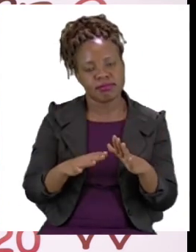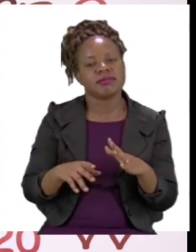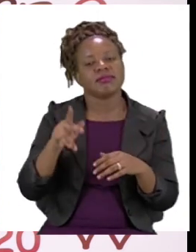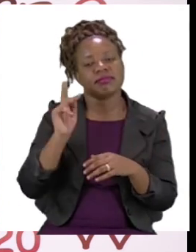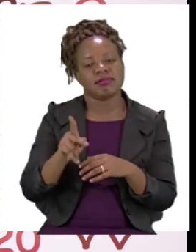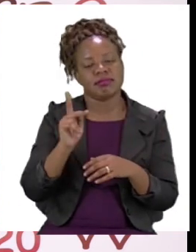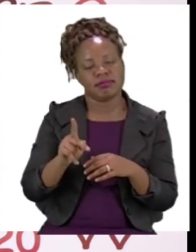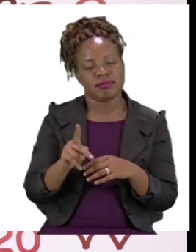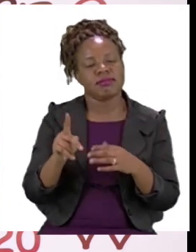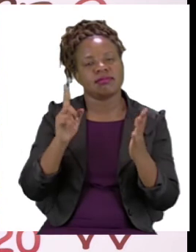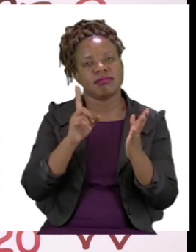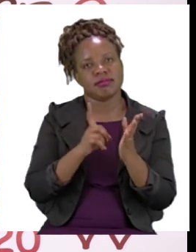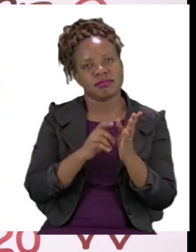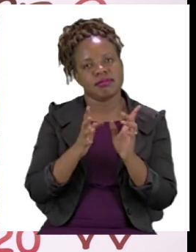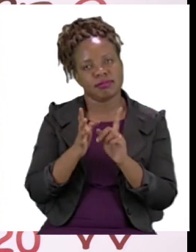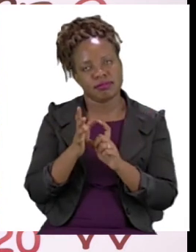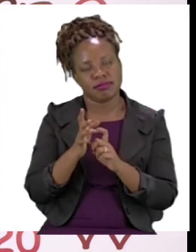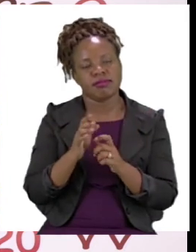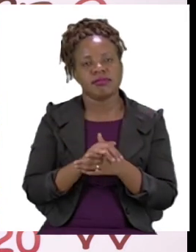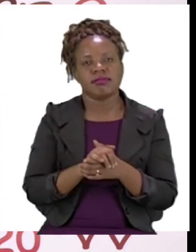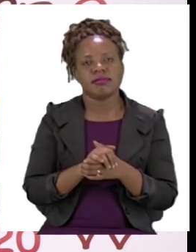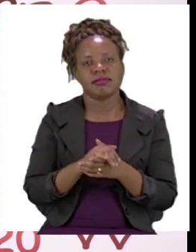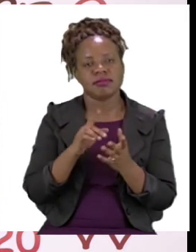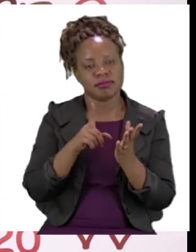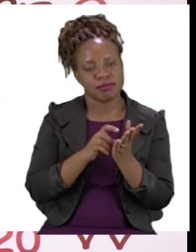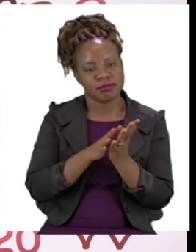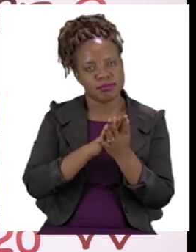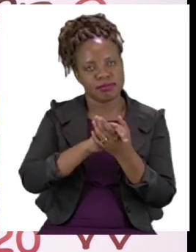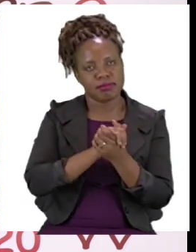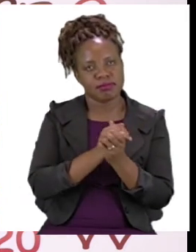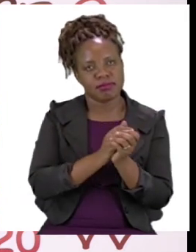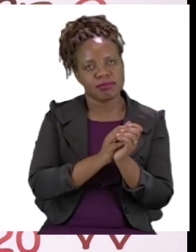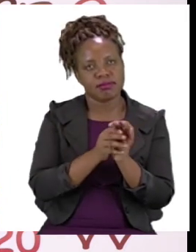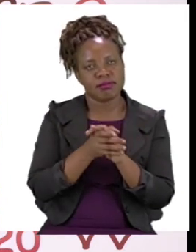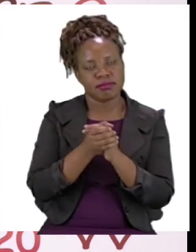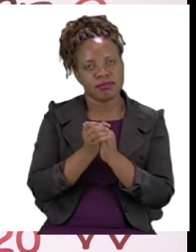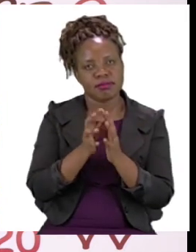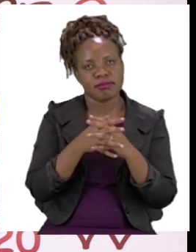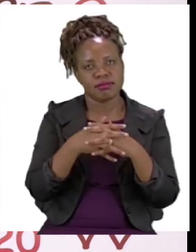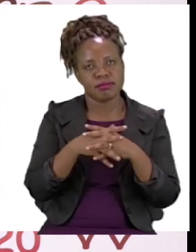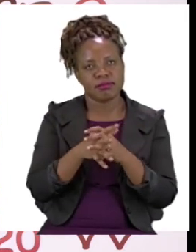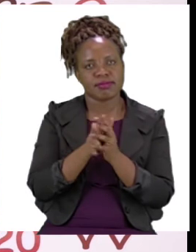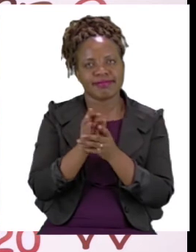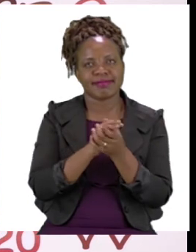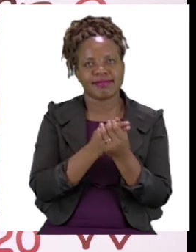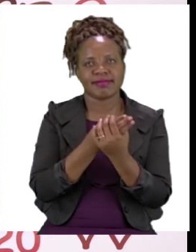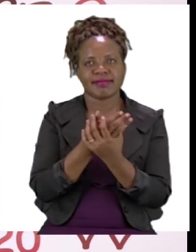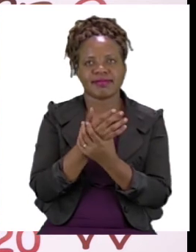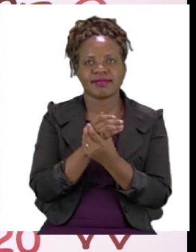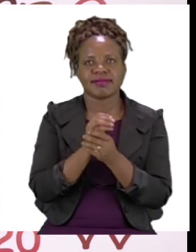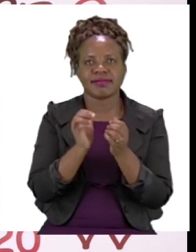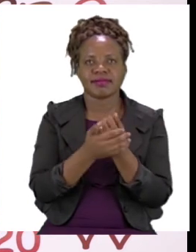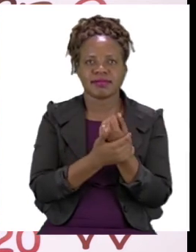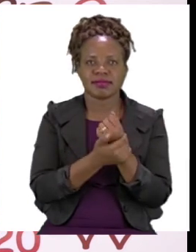please take your sanitizer and rub your hands nicely. Very, very good. Remember